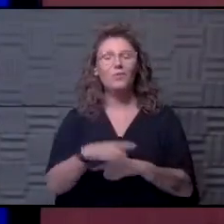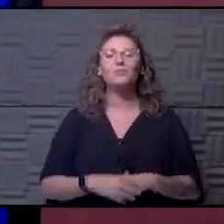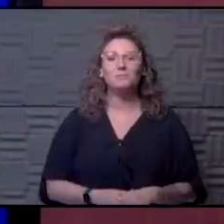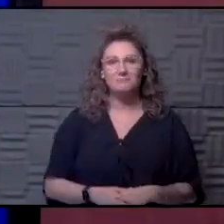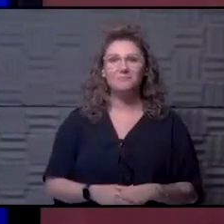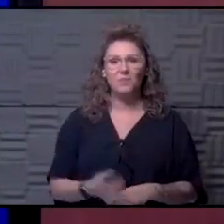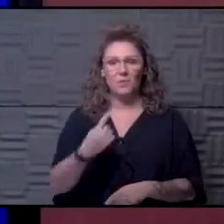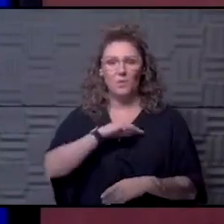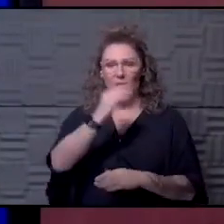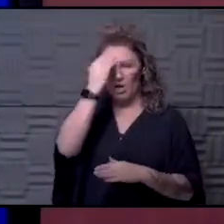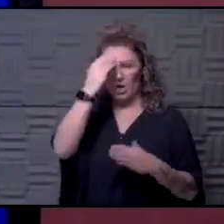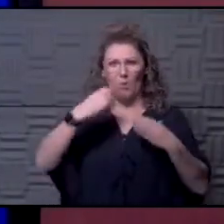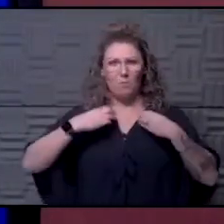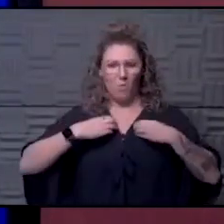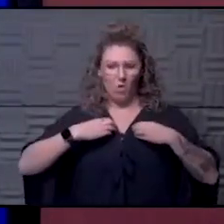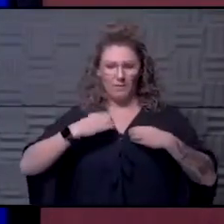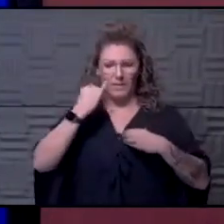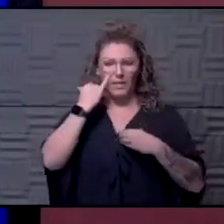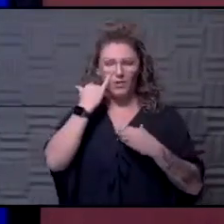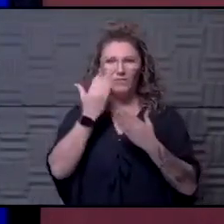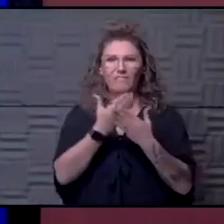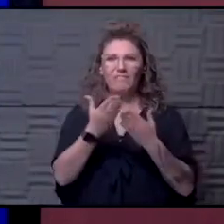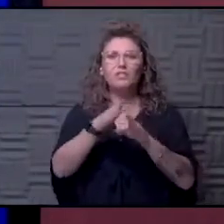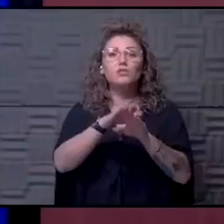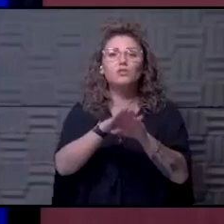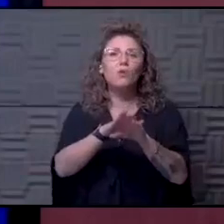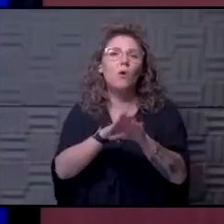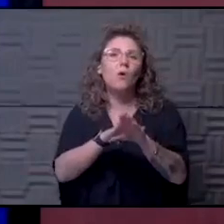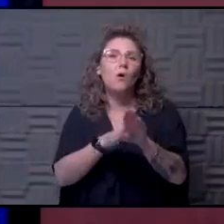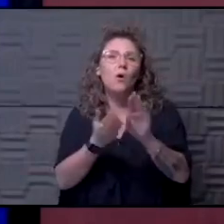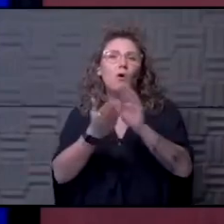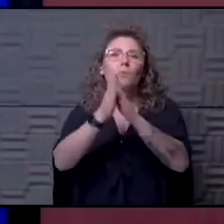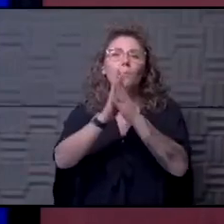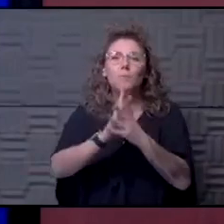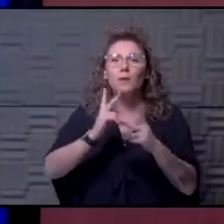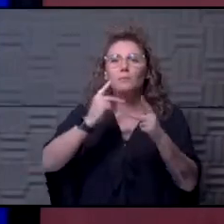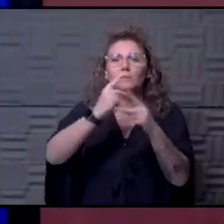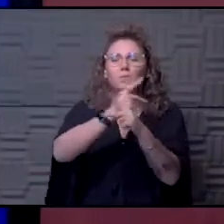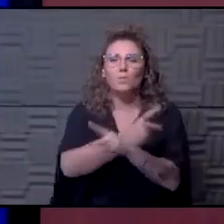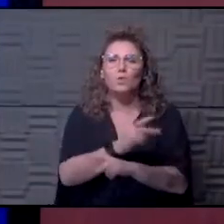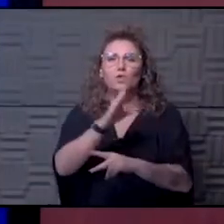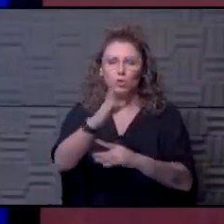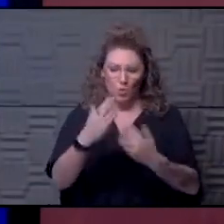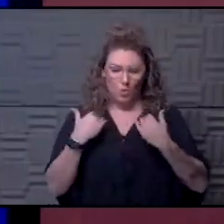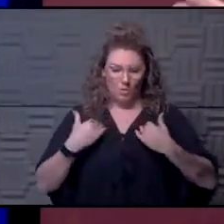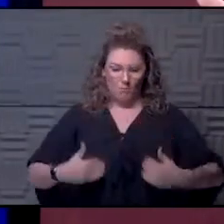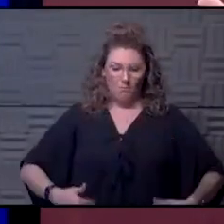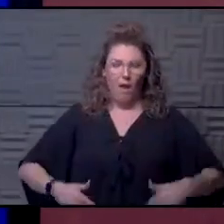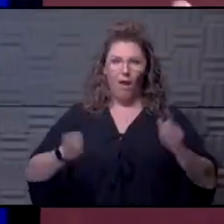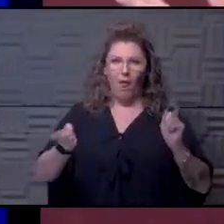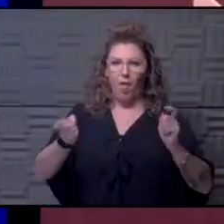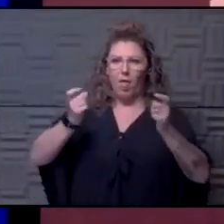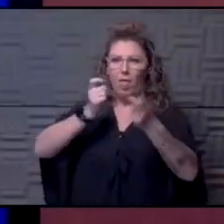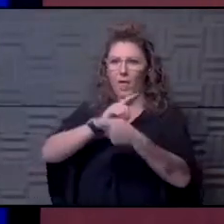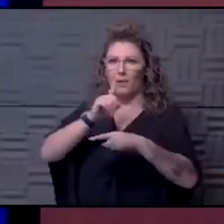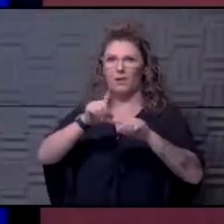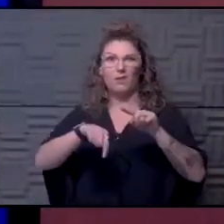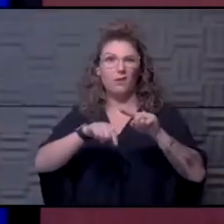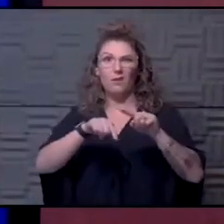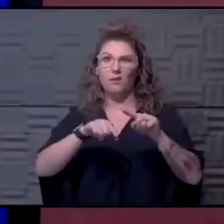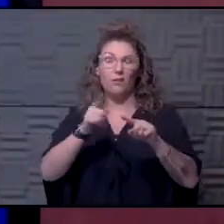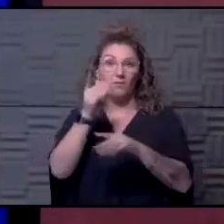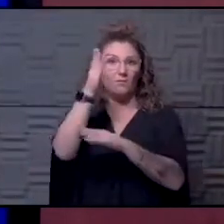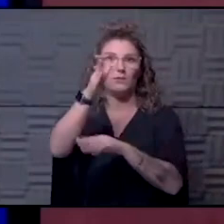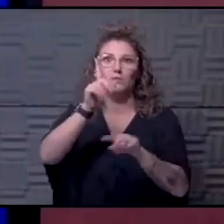all, we know in pulmonary that if things start to slowly get worse, your body adapts until you get to a certain level and you can't adapt and you're just short of breath.